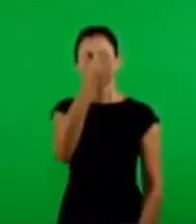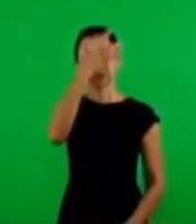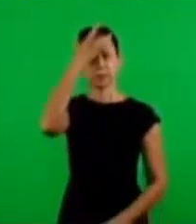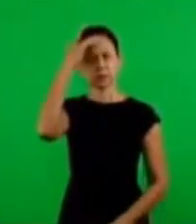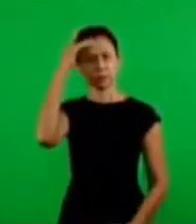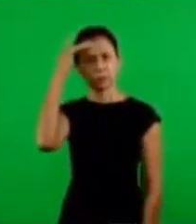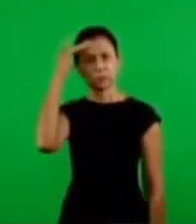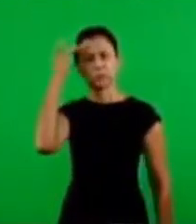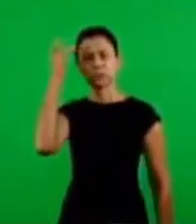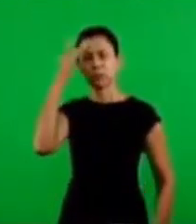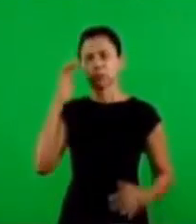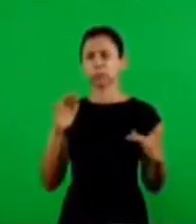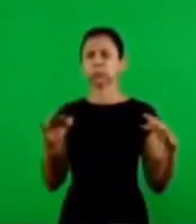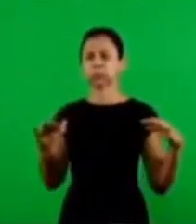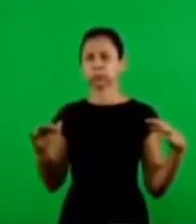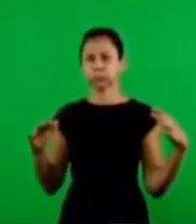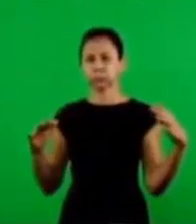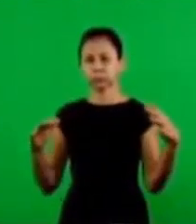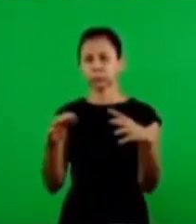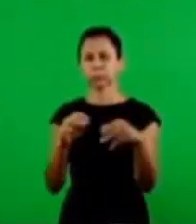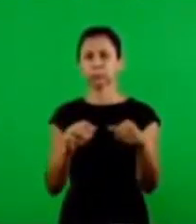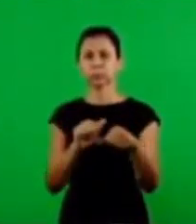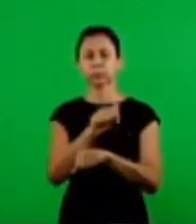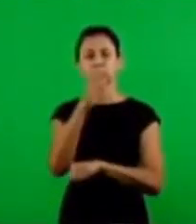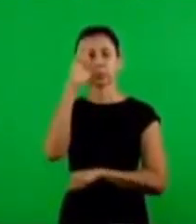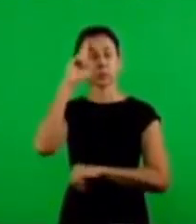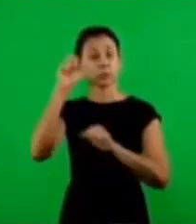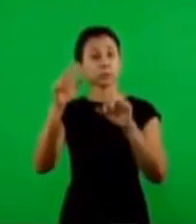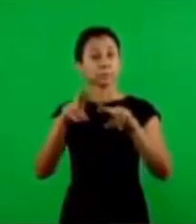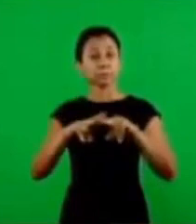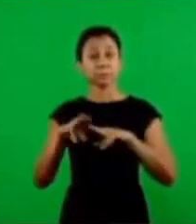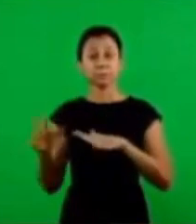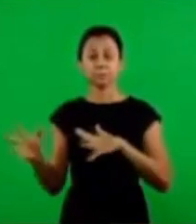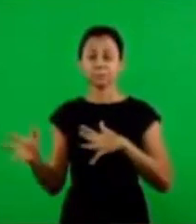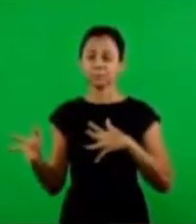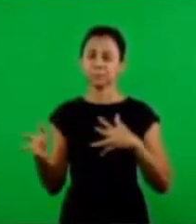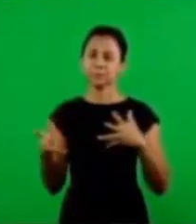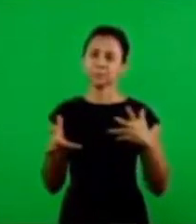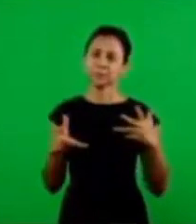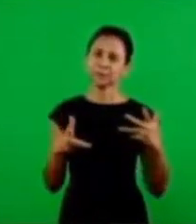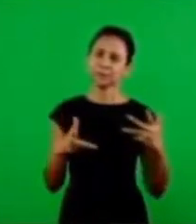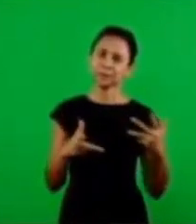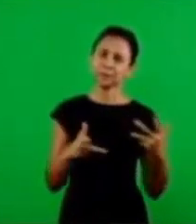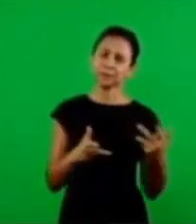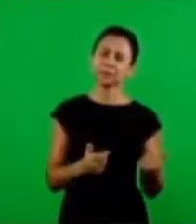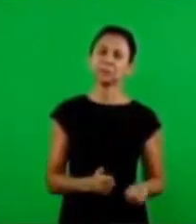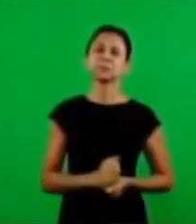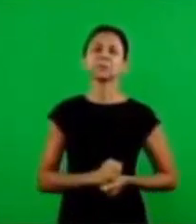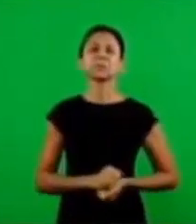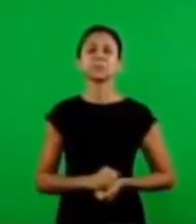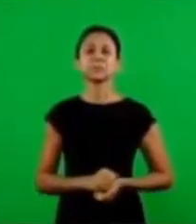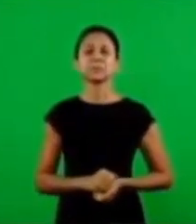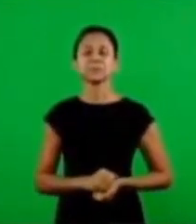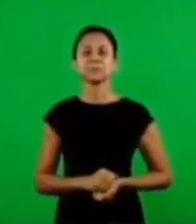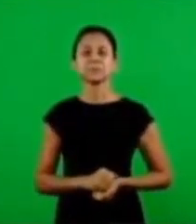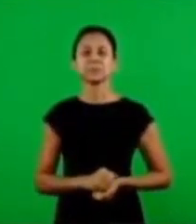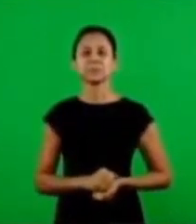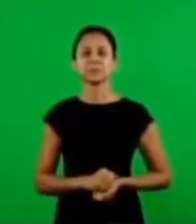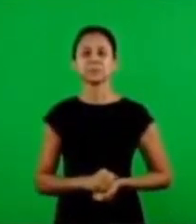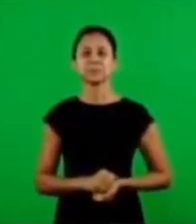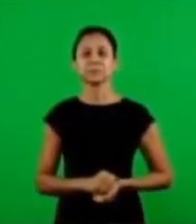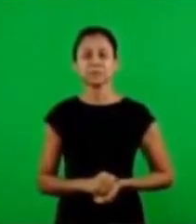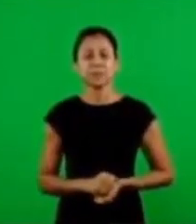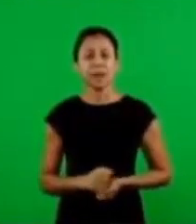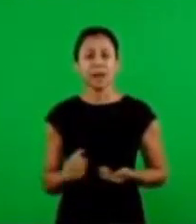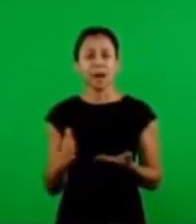less 3,000 people, a seminar in which the Lord blessed in a great way. And even